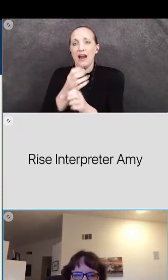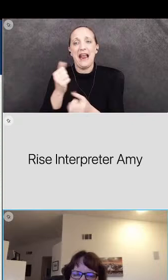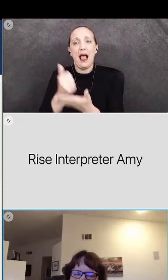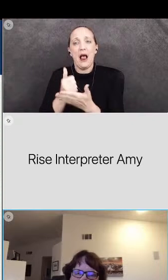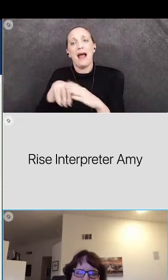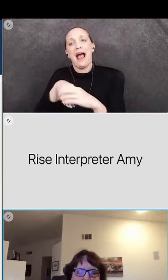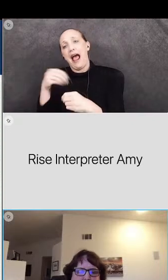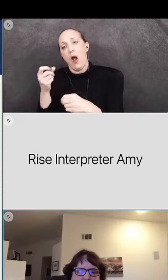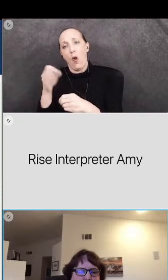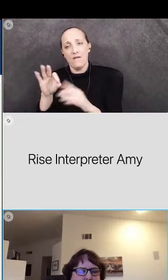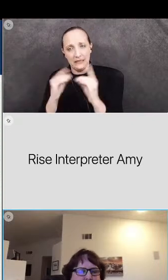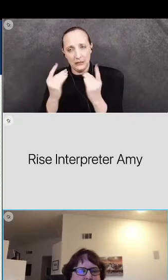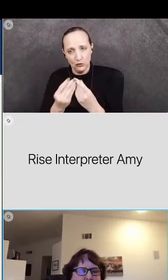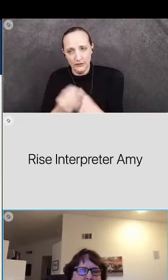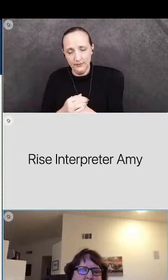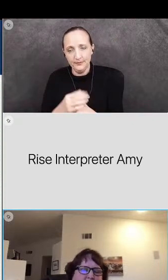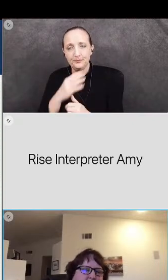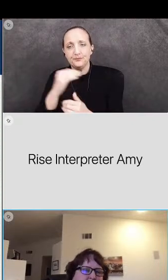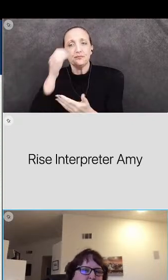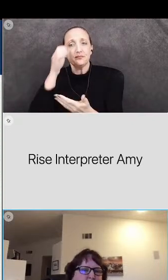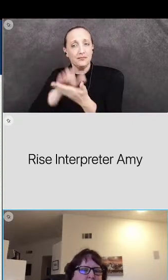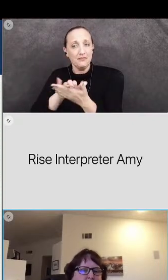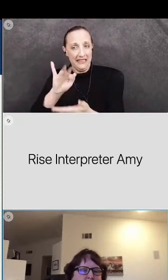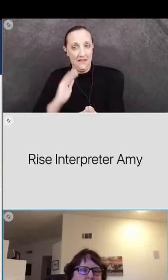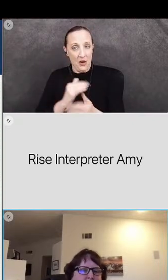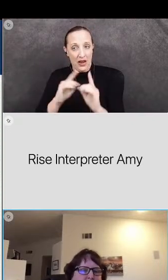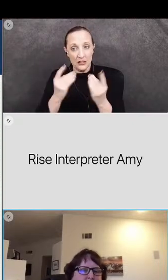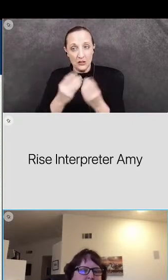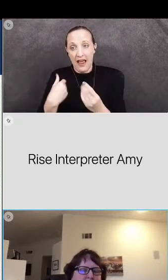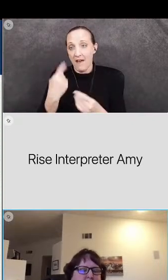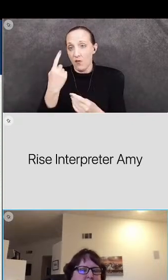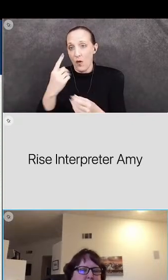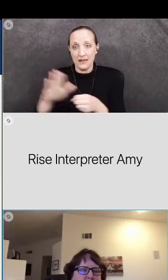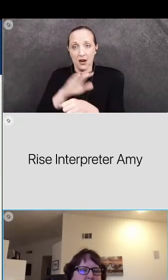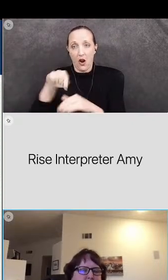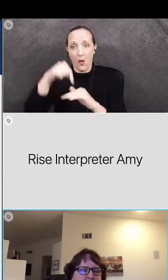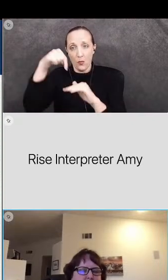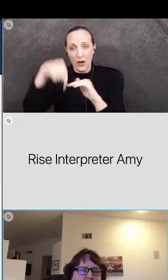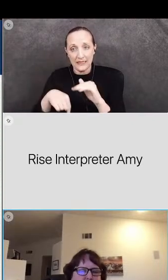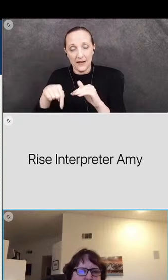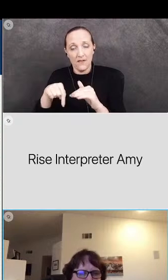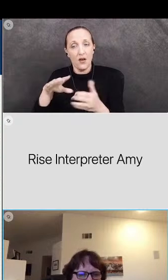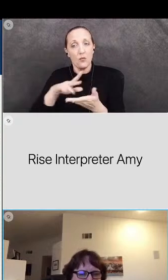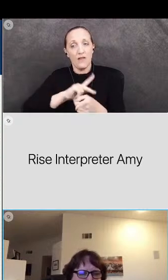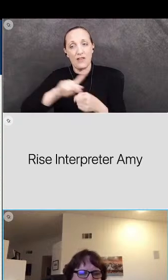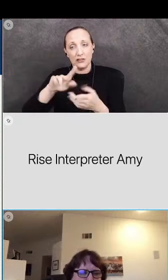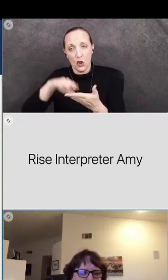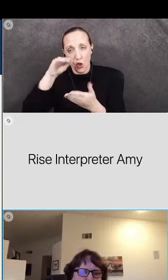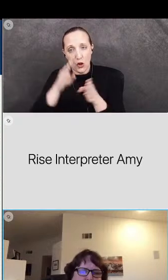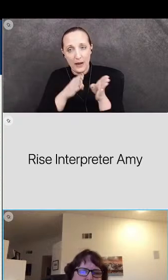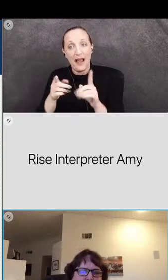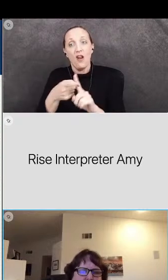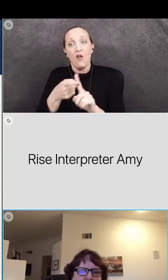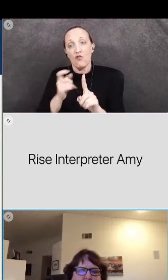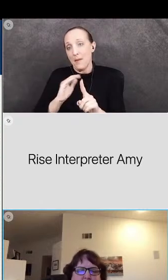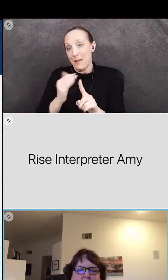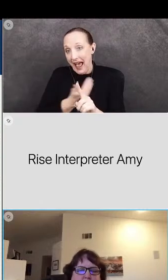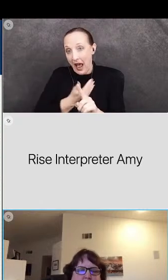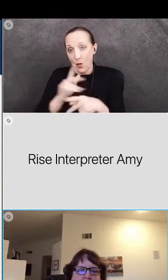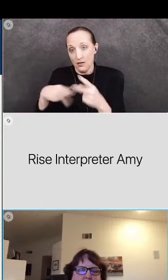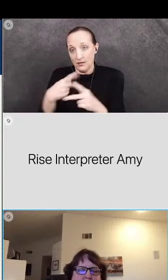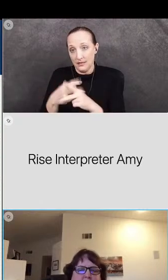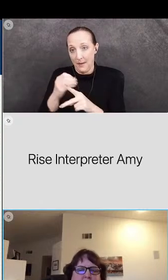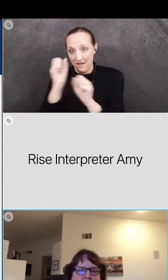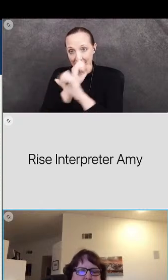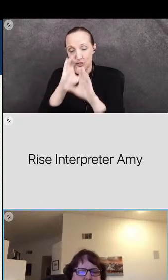and a belief that if our district has one comprehensive professional learning plan derived from our vision our staff will